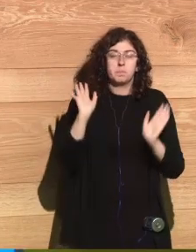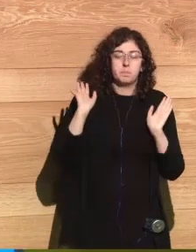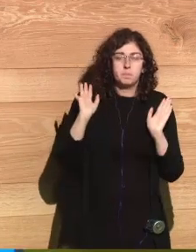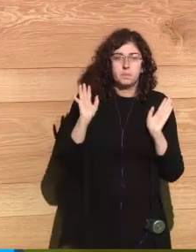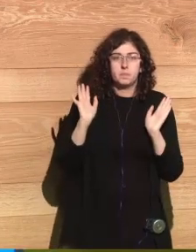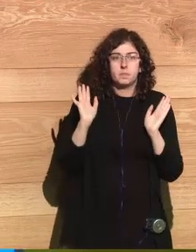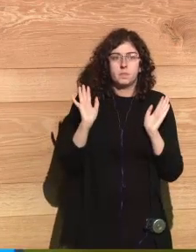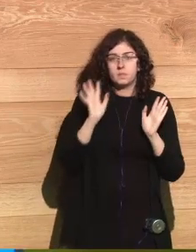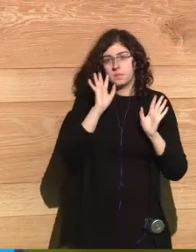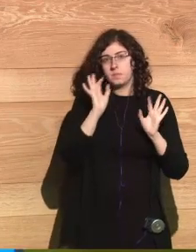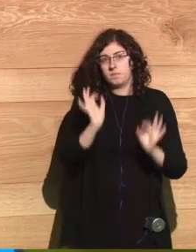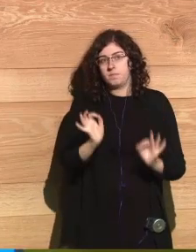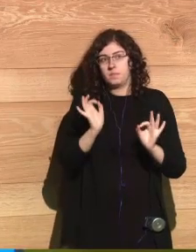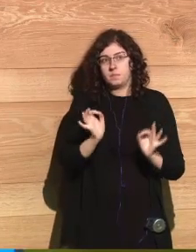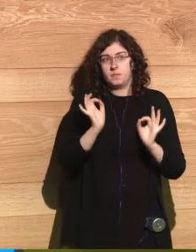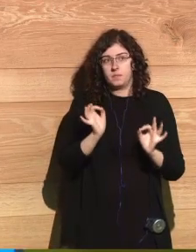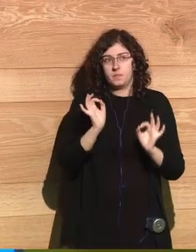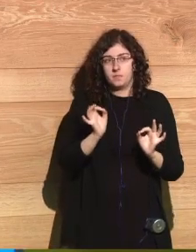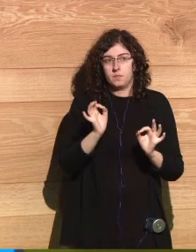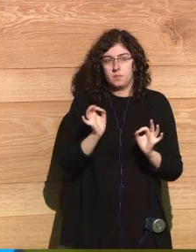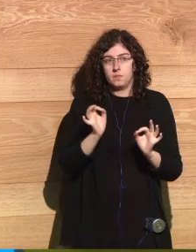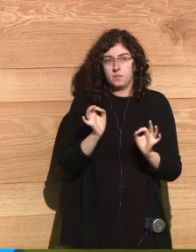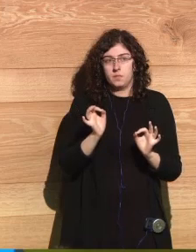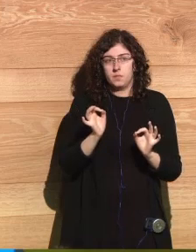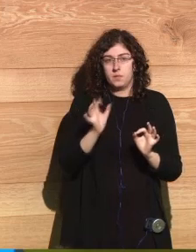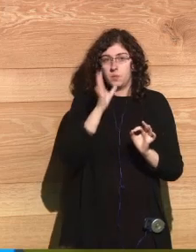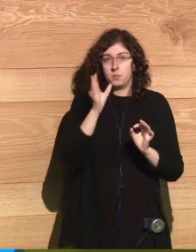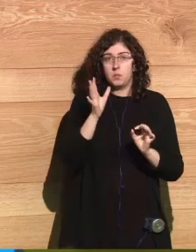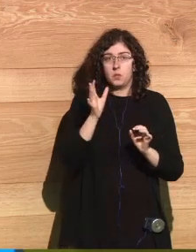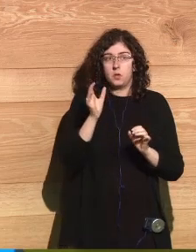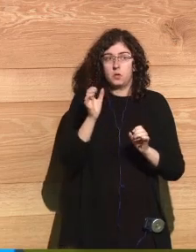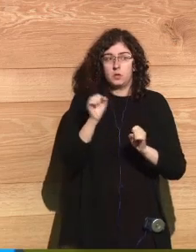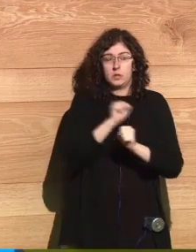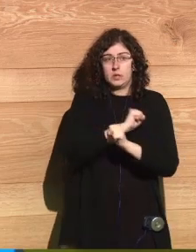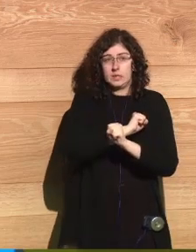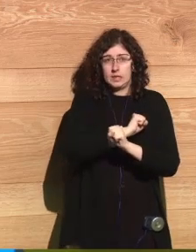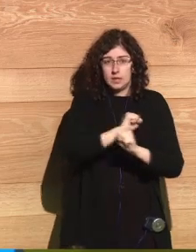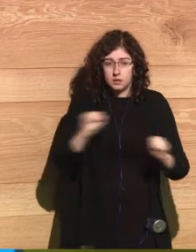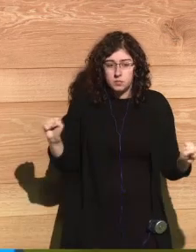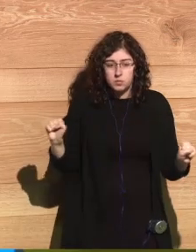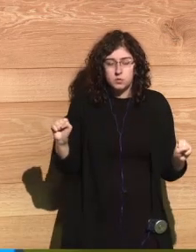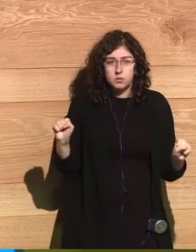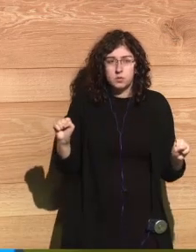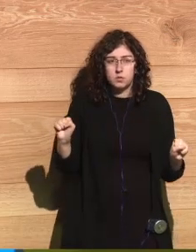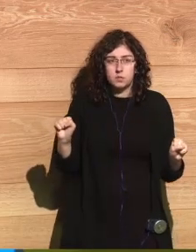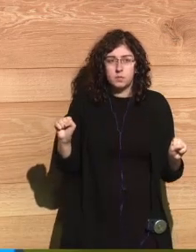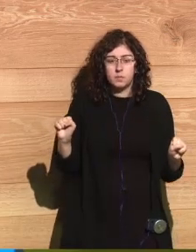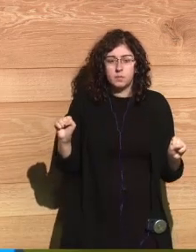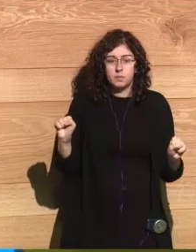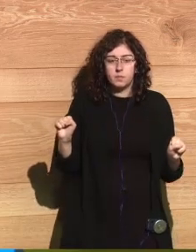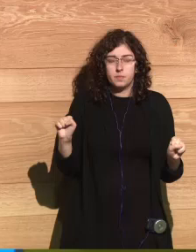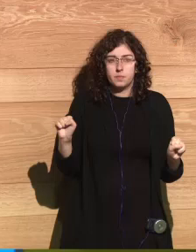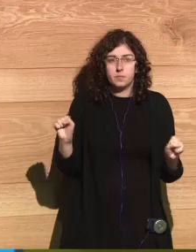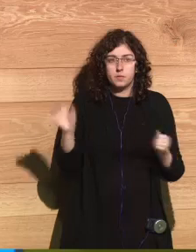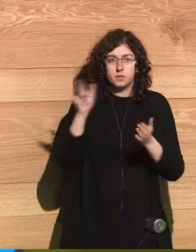because of the powerful blast caused by the detonation of the atomic